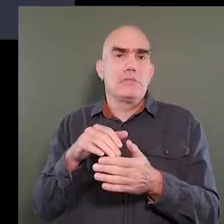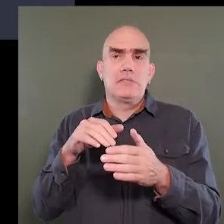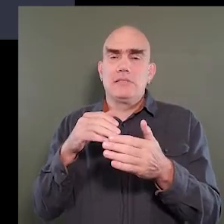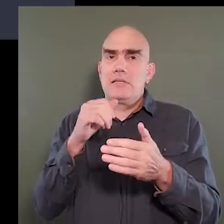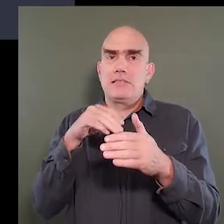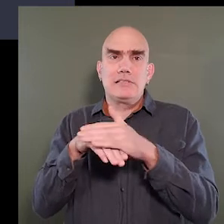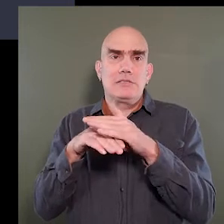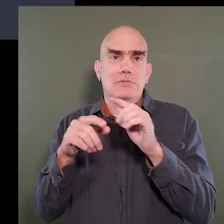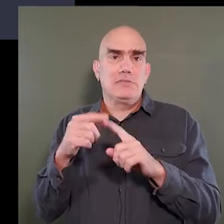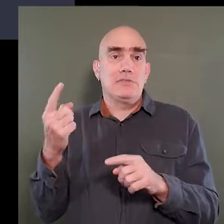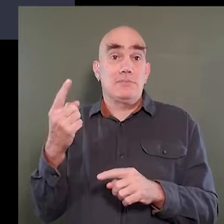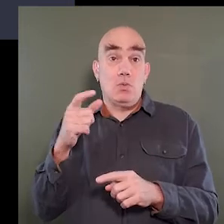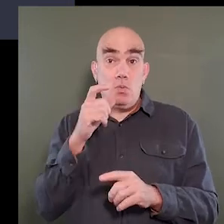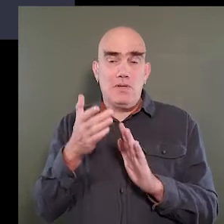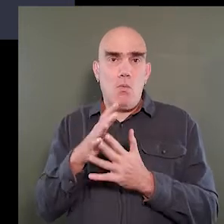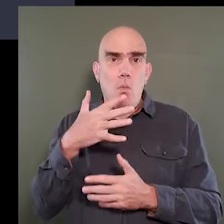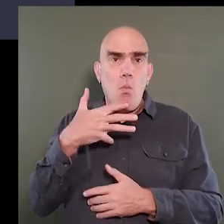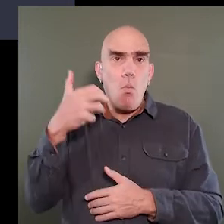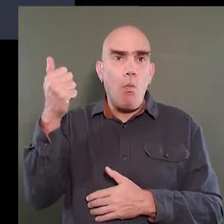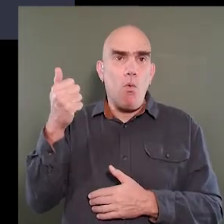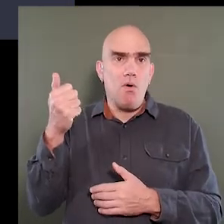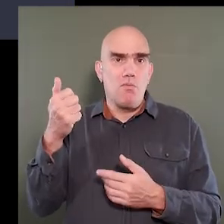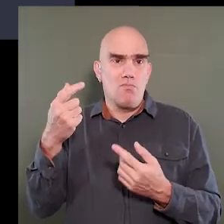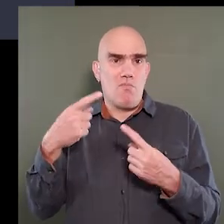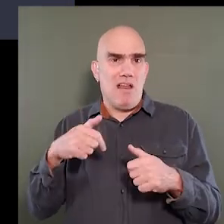individual as they're aging in place.